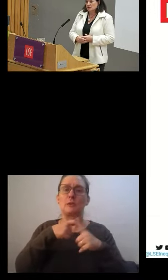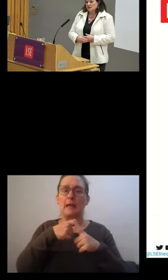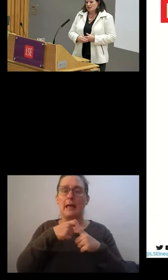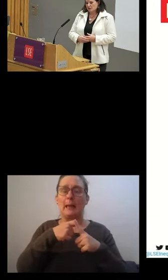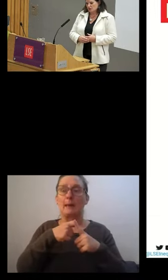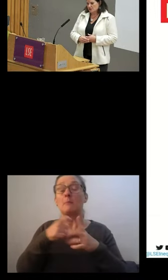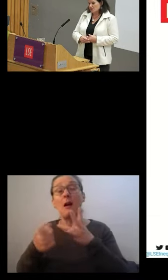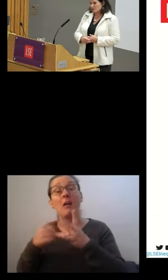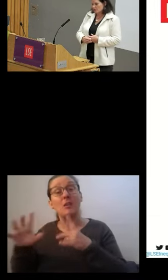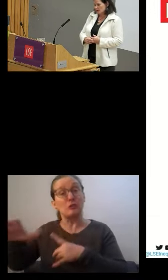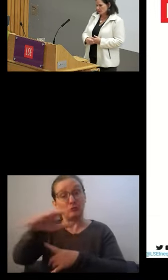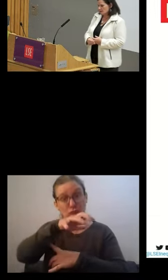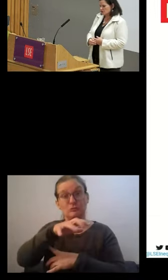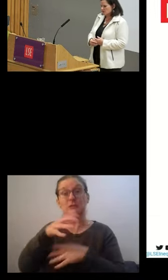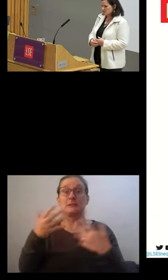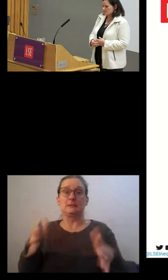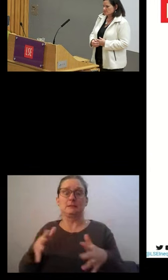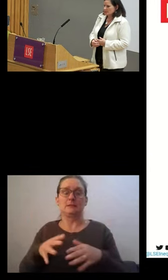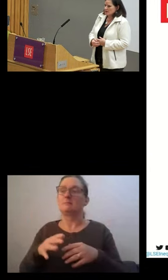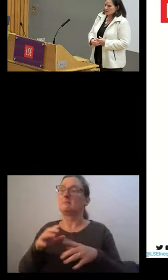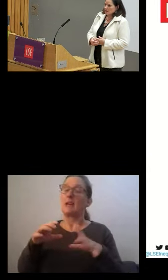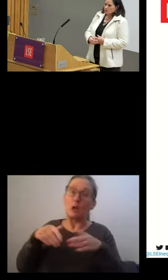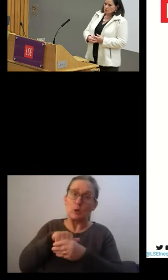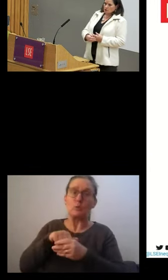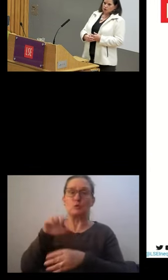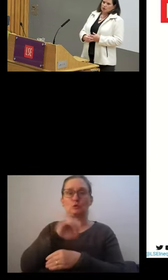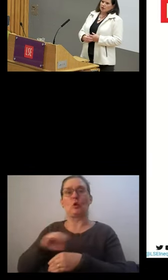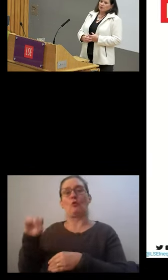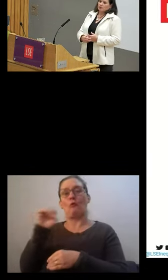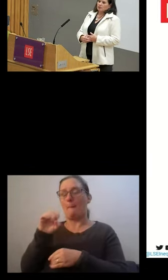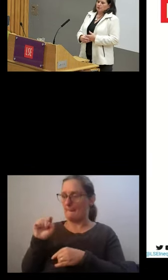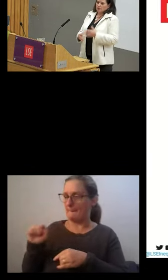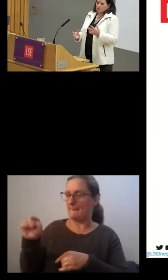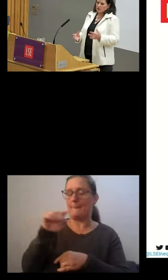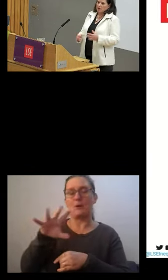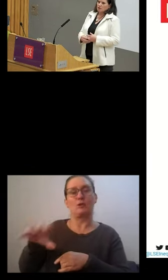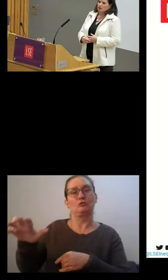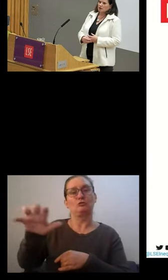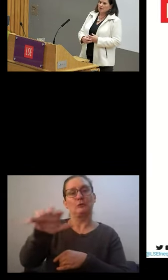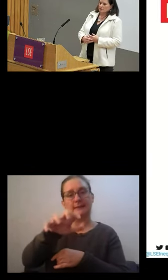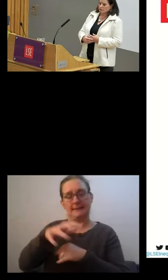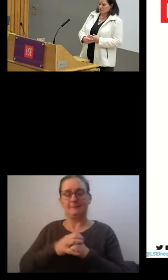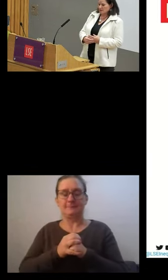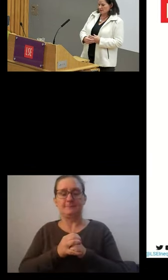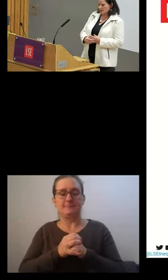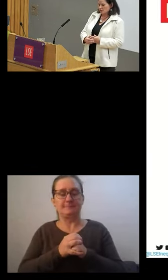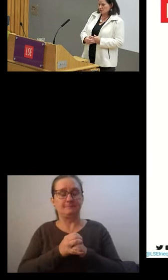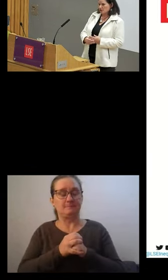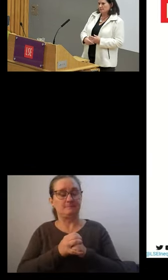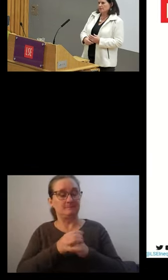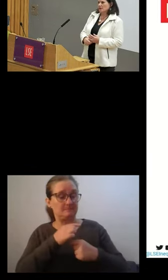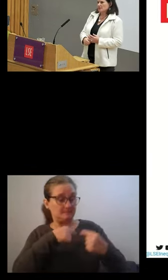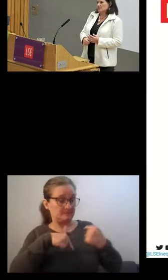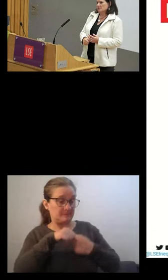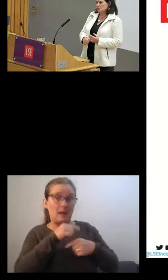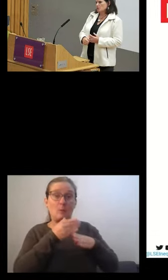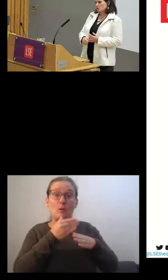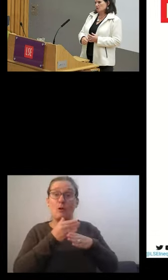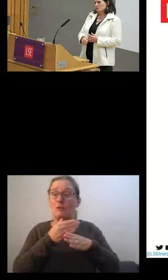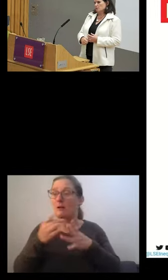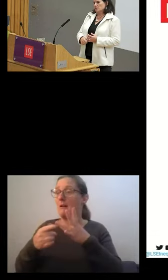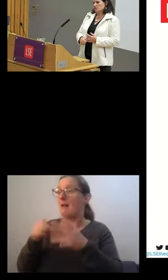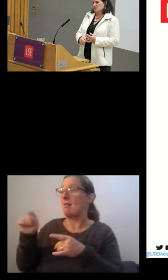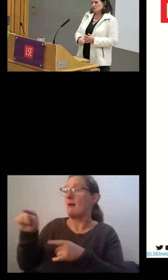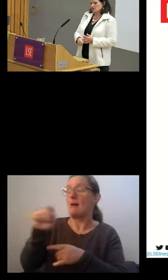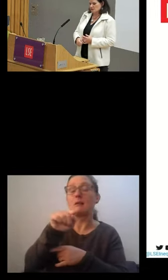countries, including other European countries. And what we do know, both from our own work and from other literature, is that